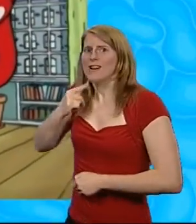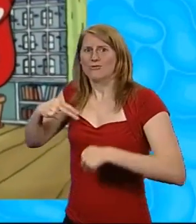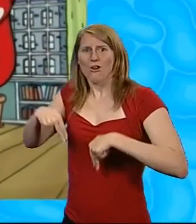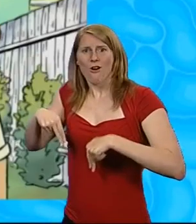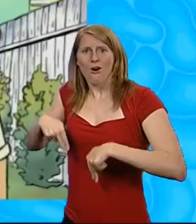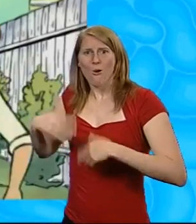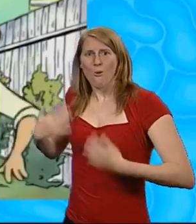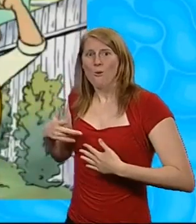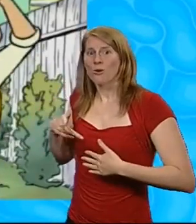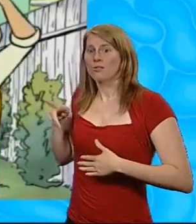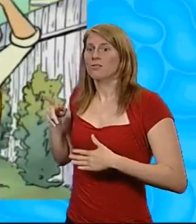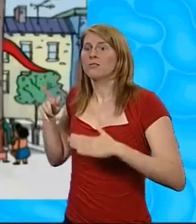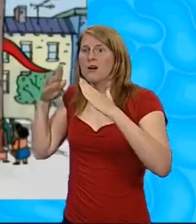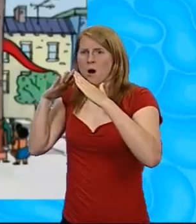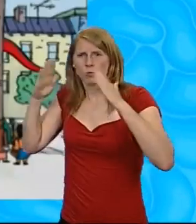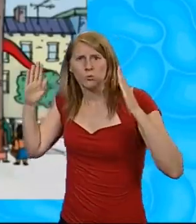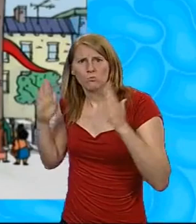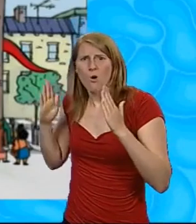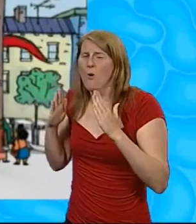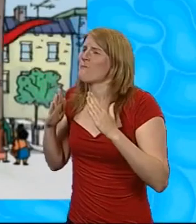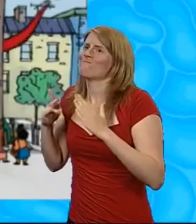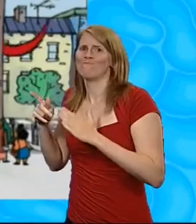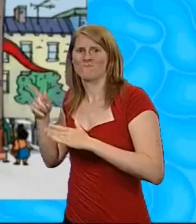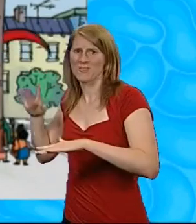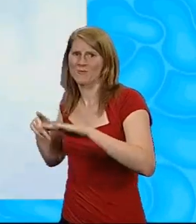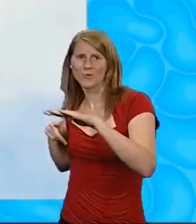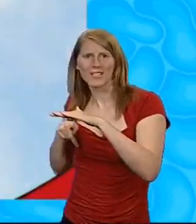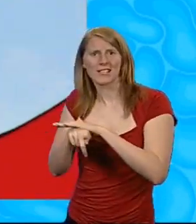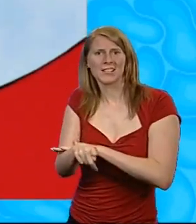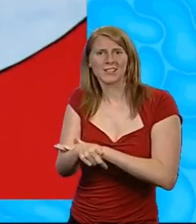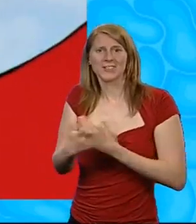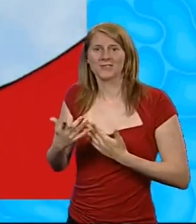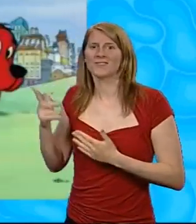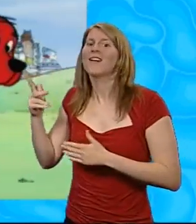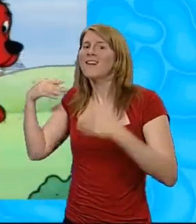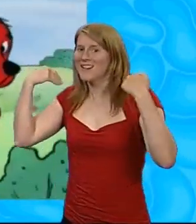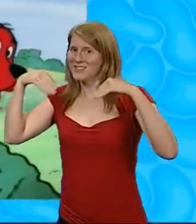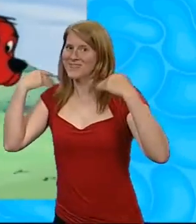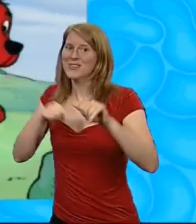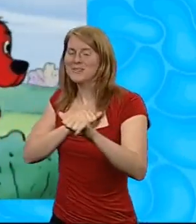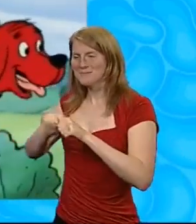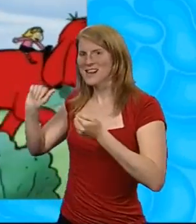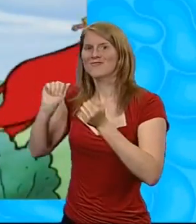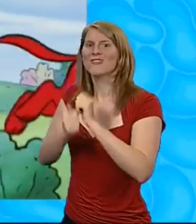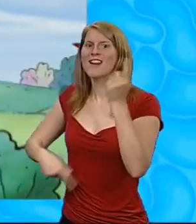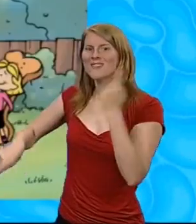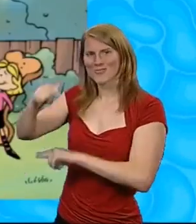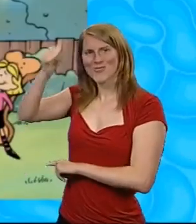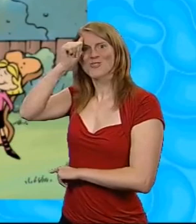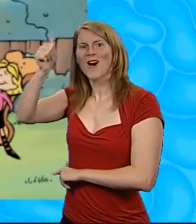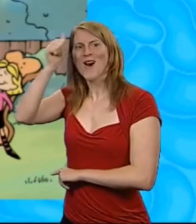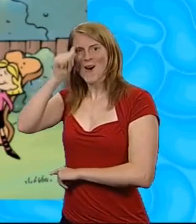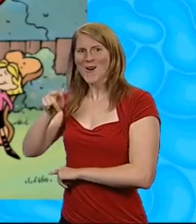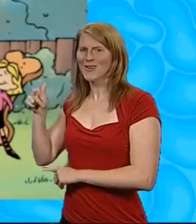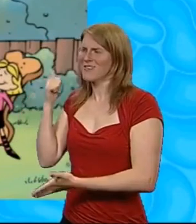big, that the Howards had to leave their home. Clifford's a best friend anyone can know, he's